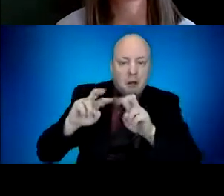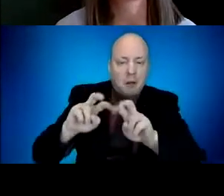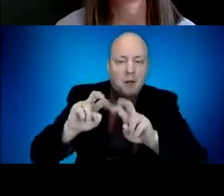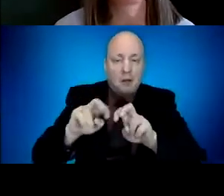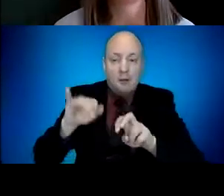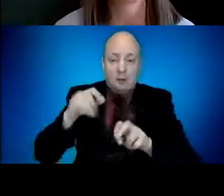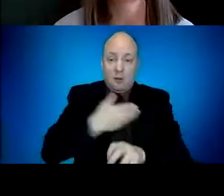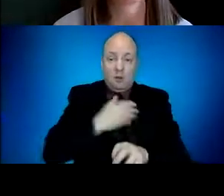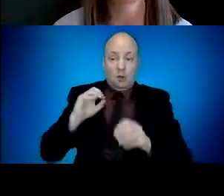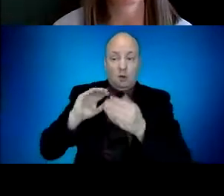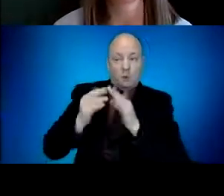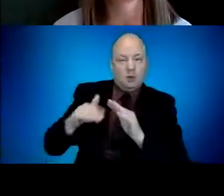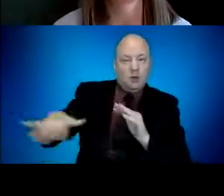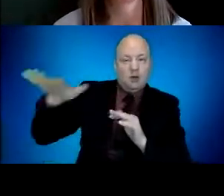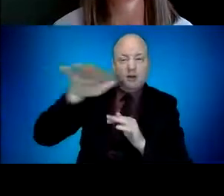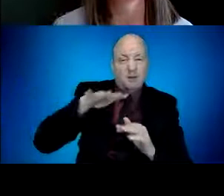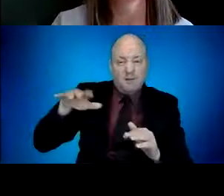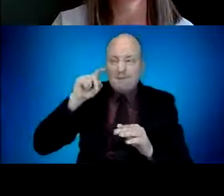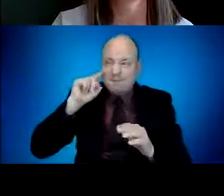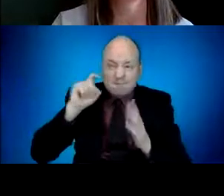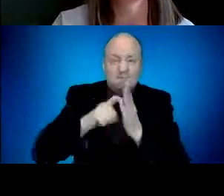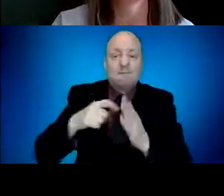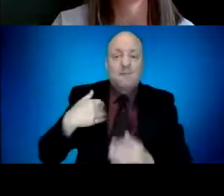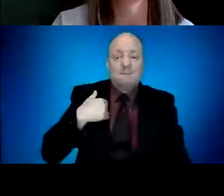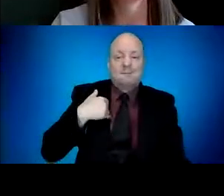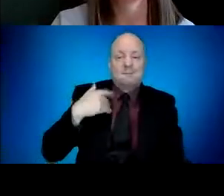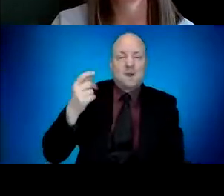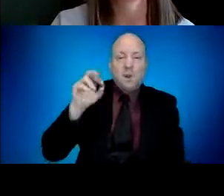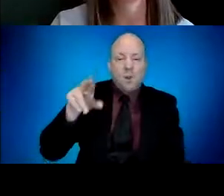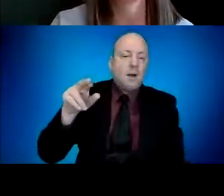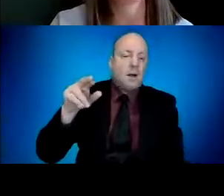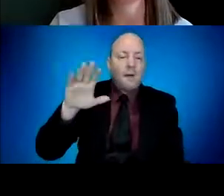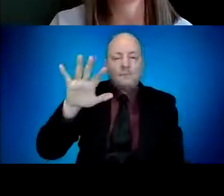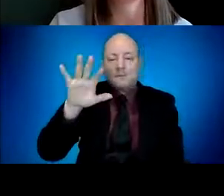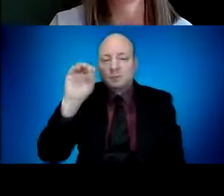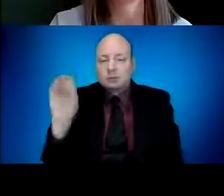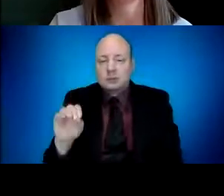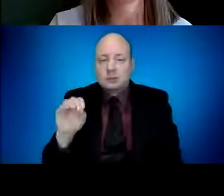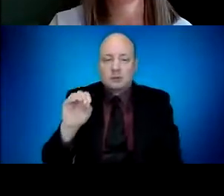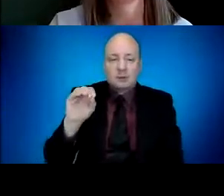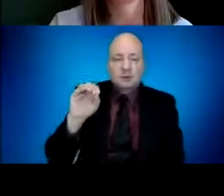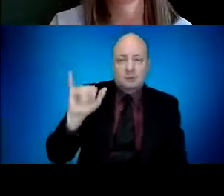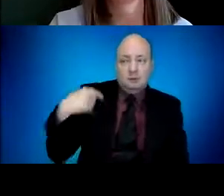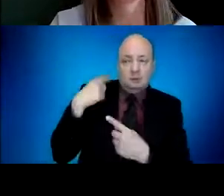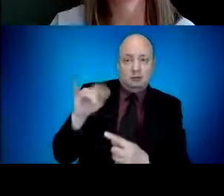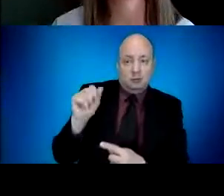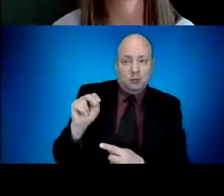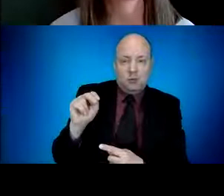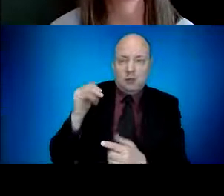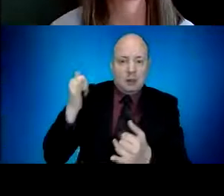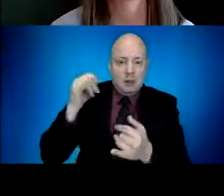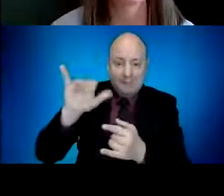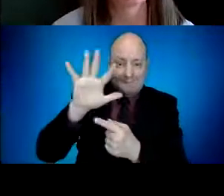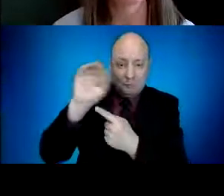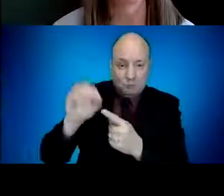March 14th, our statewide percent positivity was 2.2%. We are